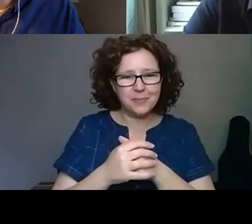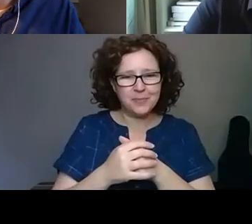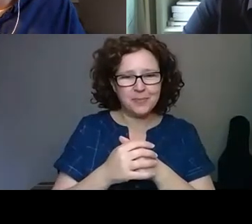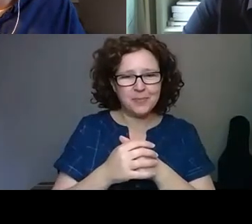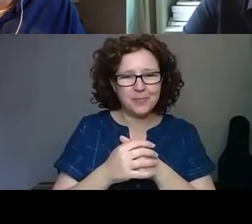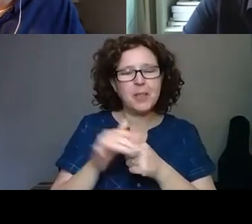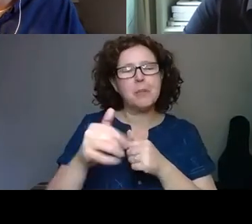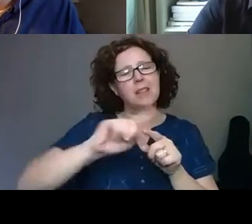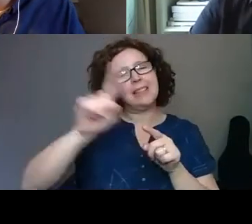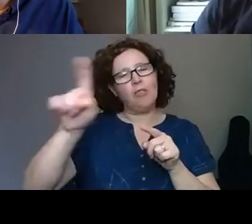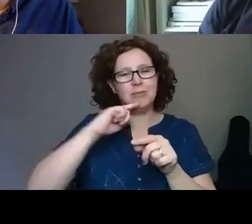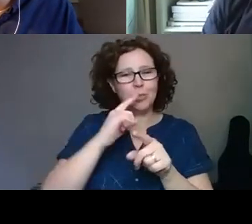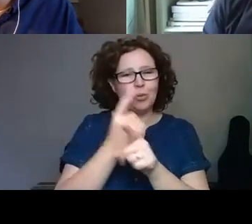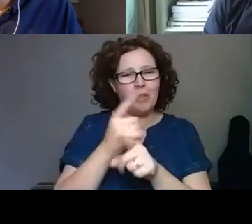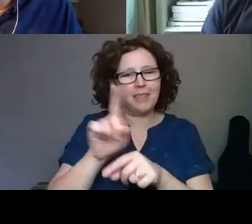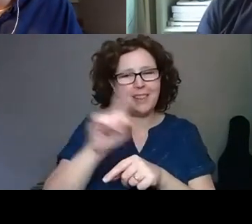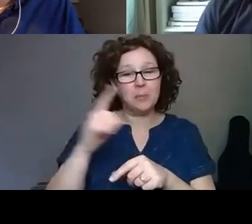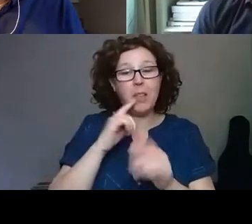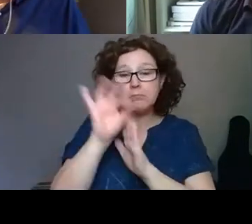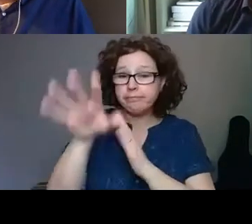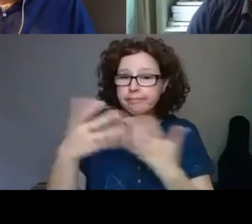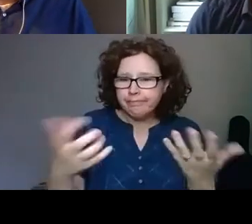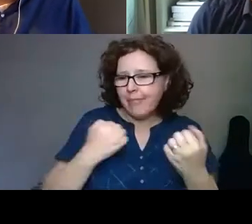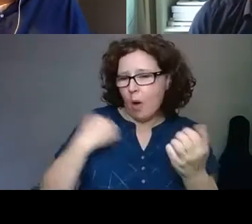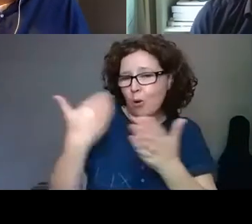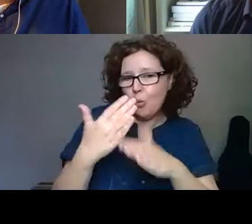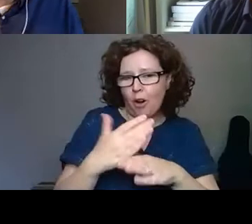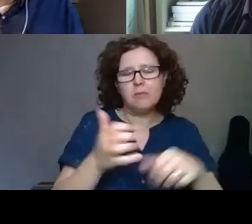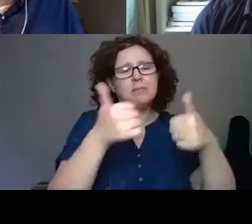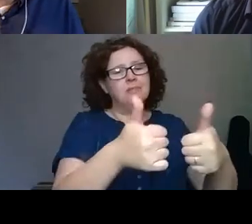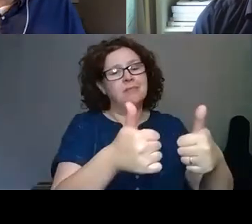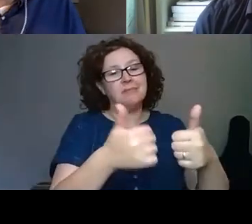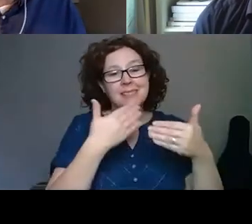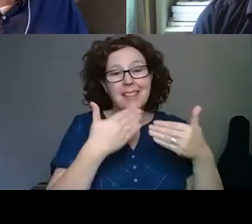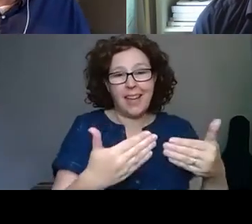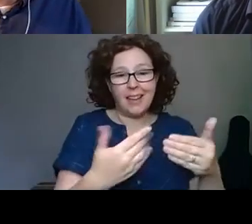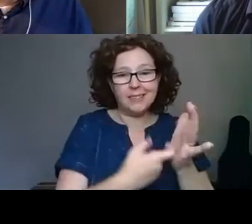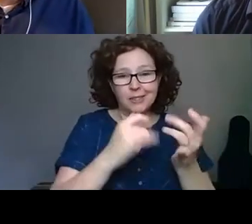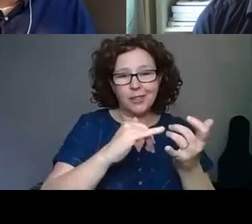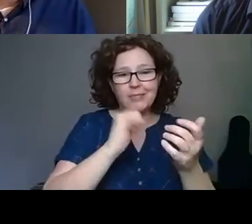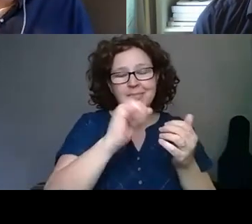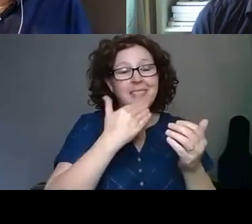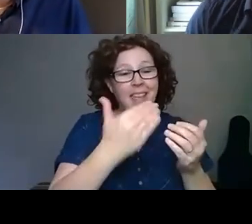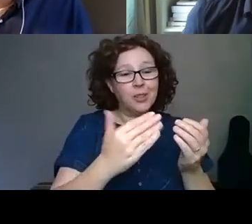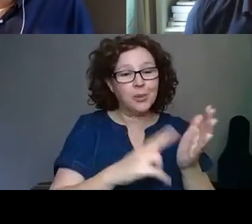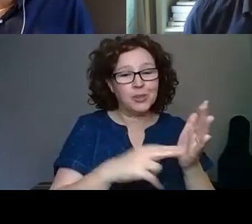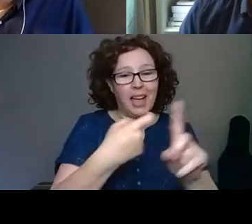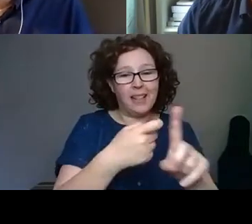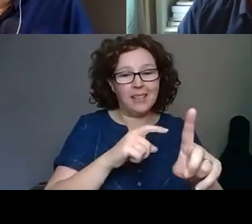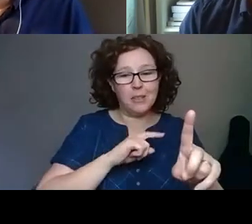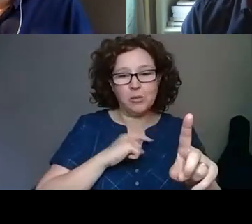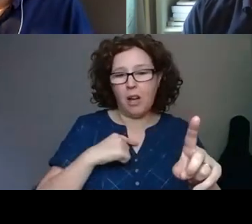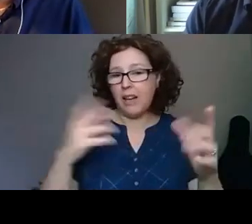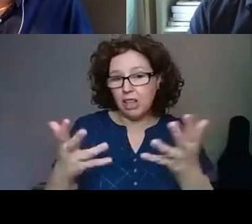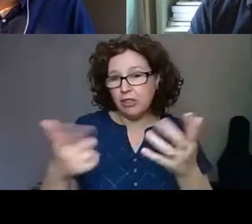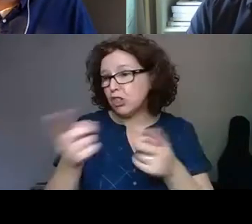a little bit further in the road, but I hope that gives a flavour of how we've been involved. Let's get, let's get into that, because I'm, you know, that I would encourage people